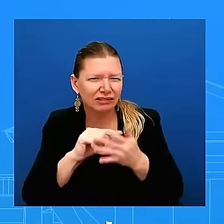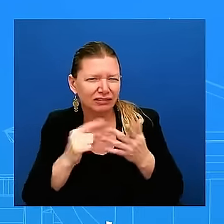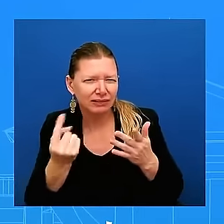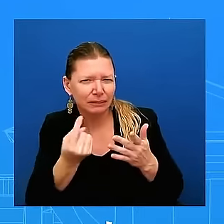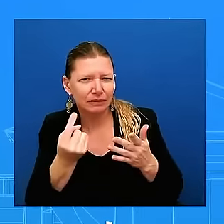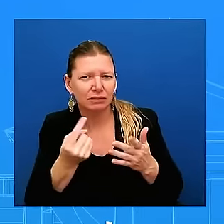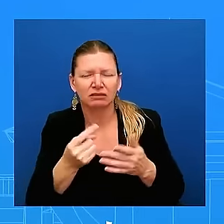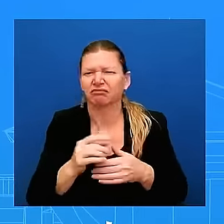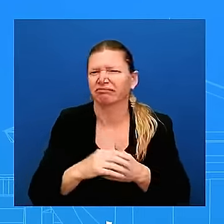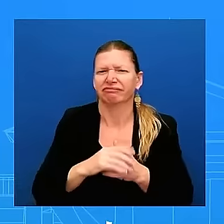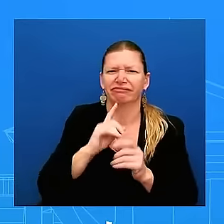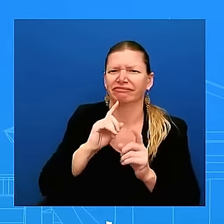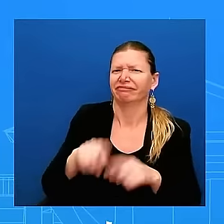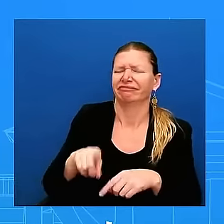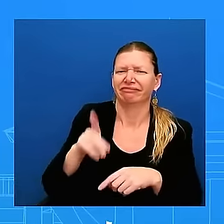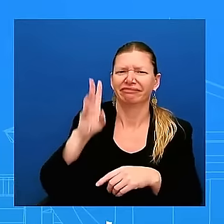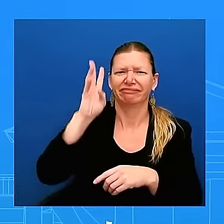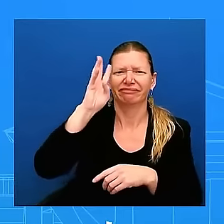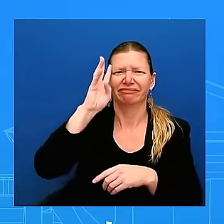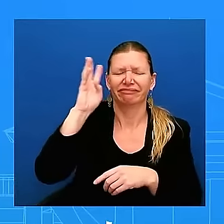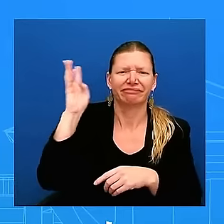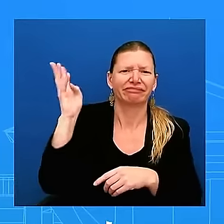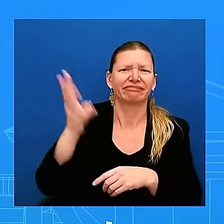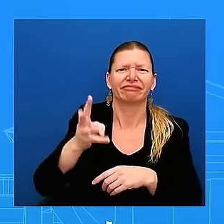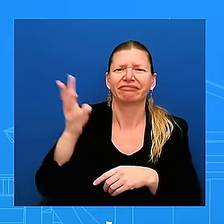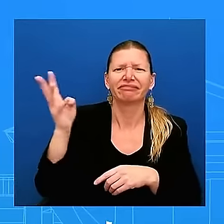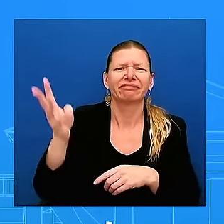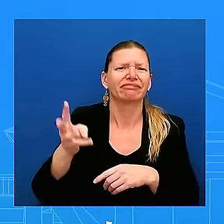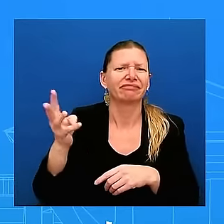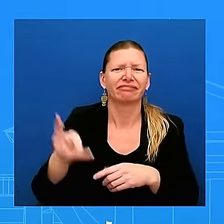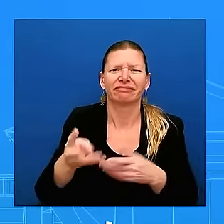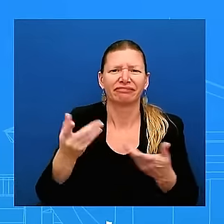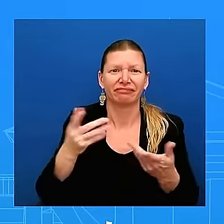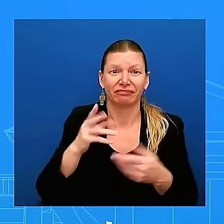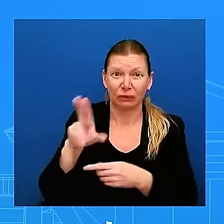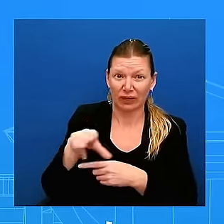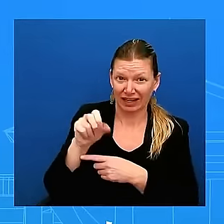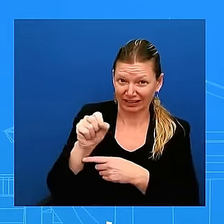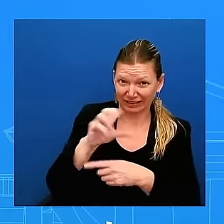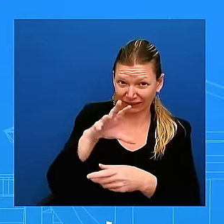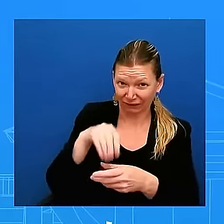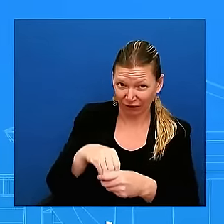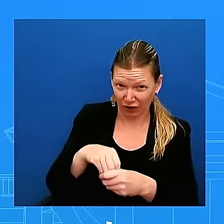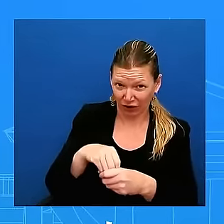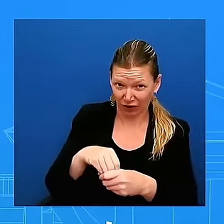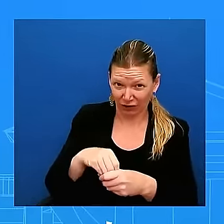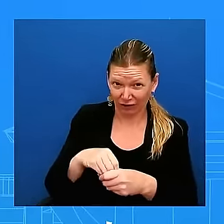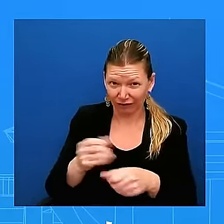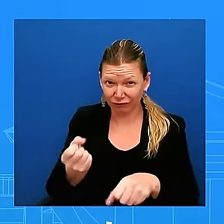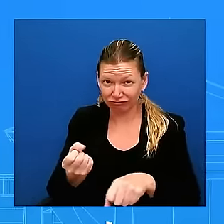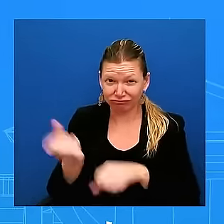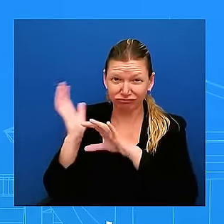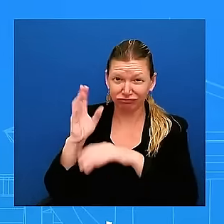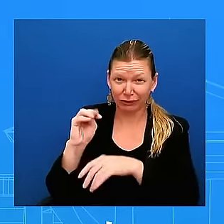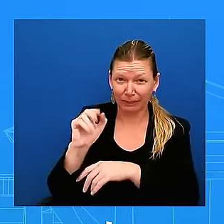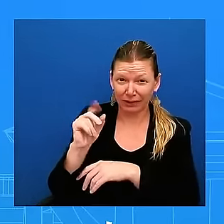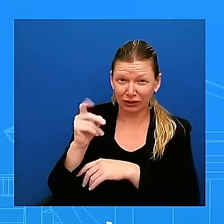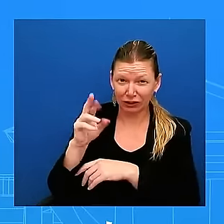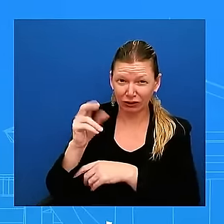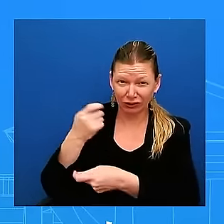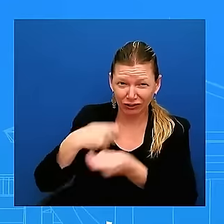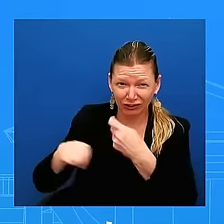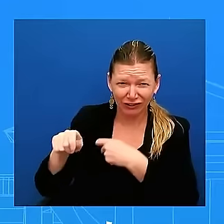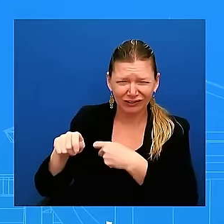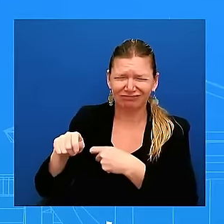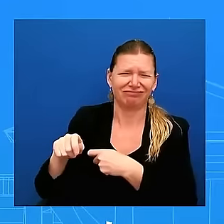involvement in a plot to overthrow maduro is again categorically false uh this is just another attempt by maduro uh to